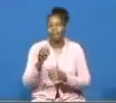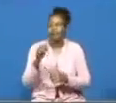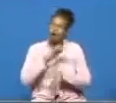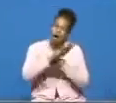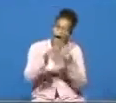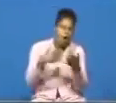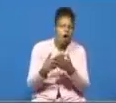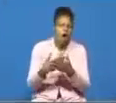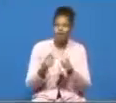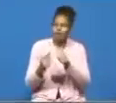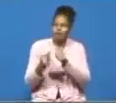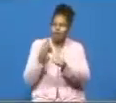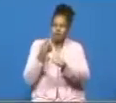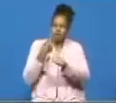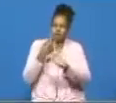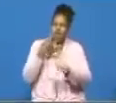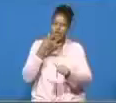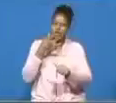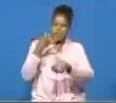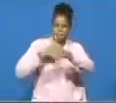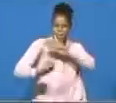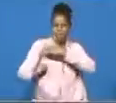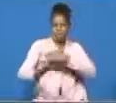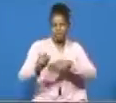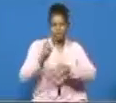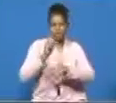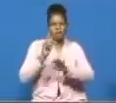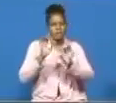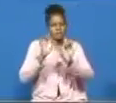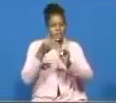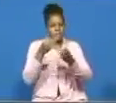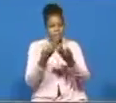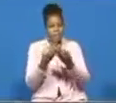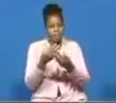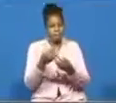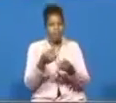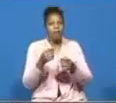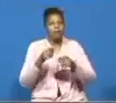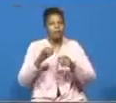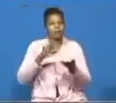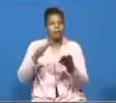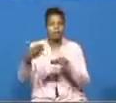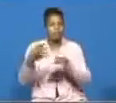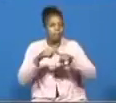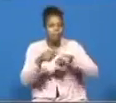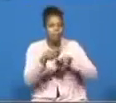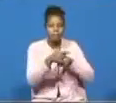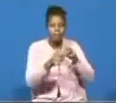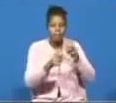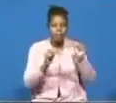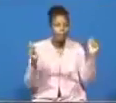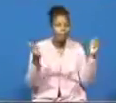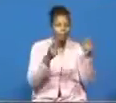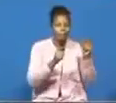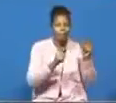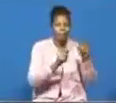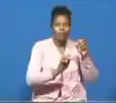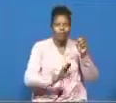were protected because they had the symbol of the blood and god had said when i